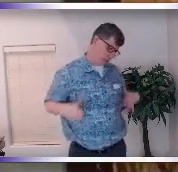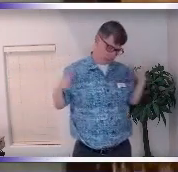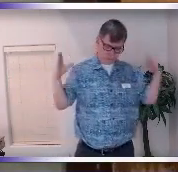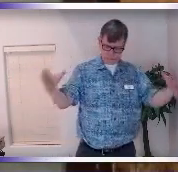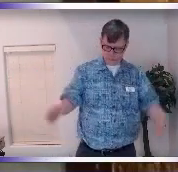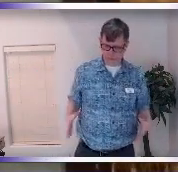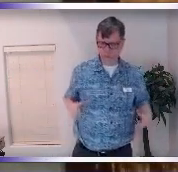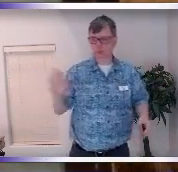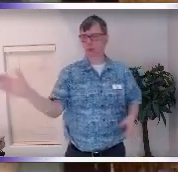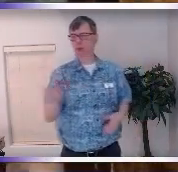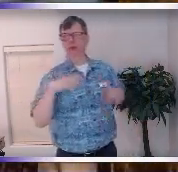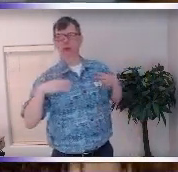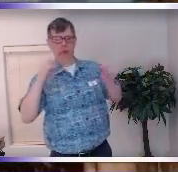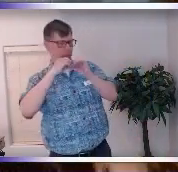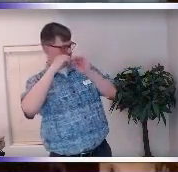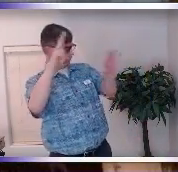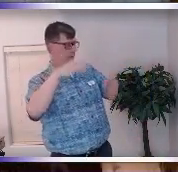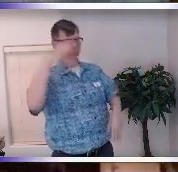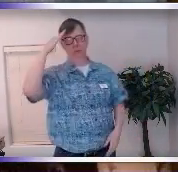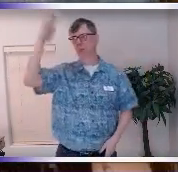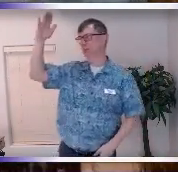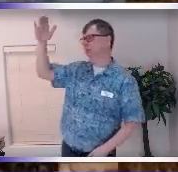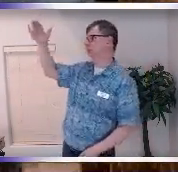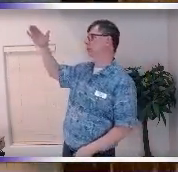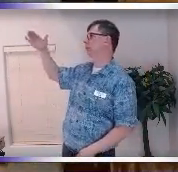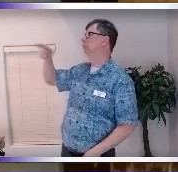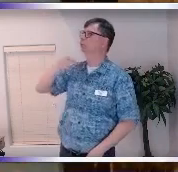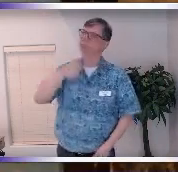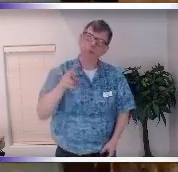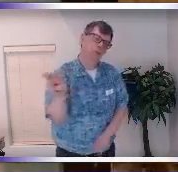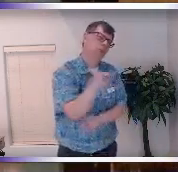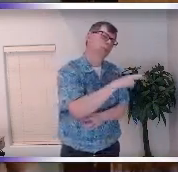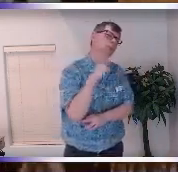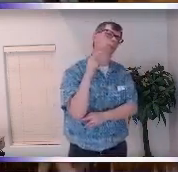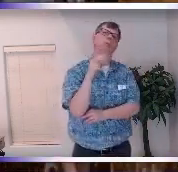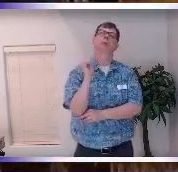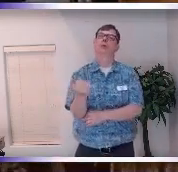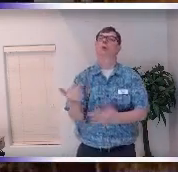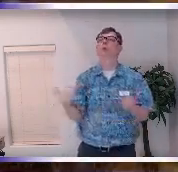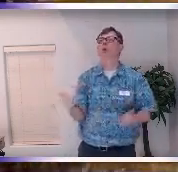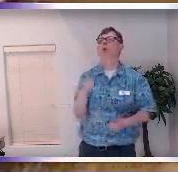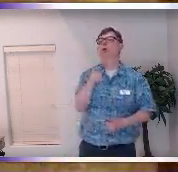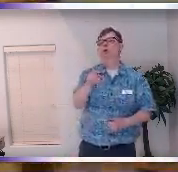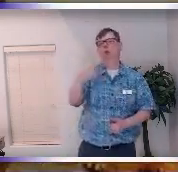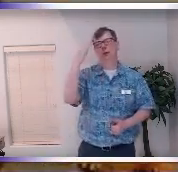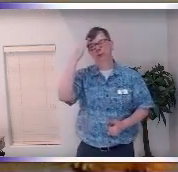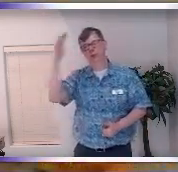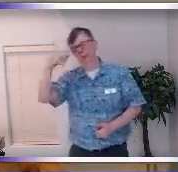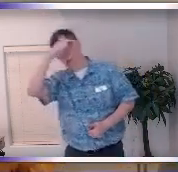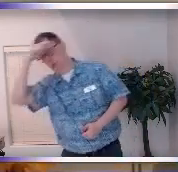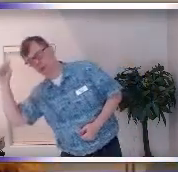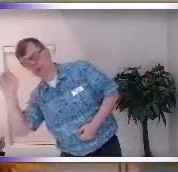is the life that we project from our thinking you need to know what you're thinking and how you can start to recognize